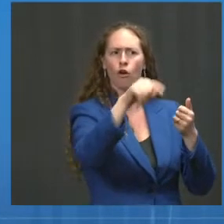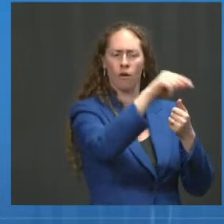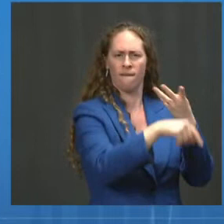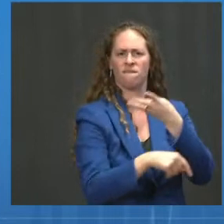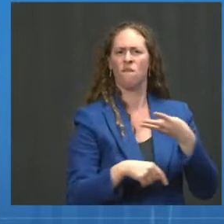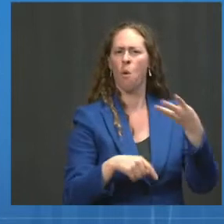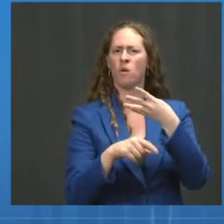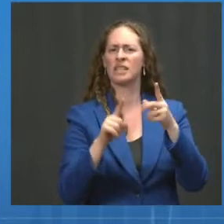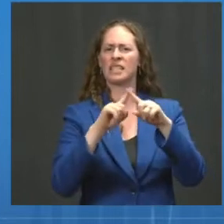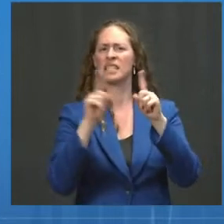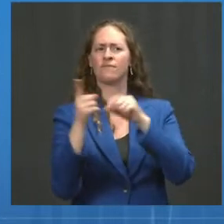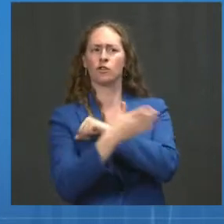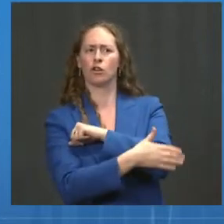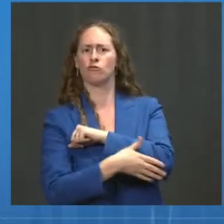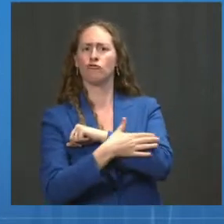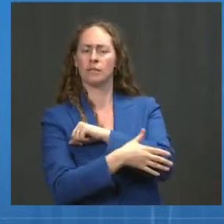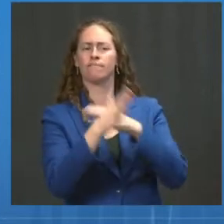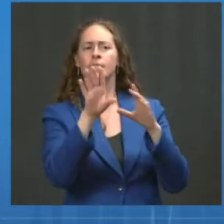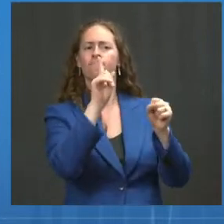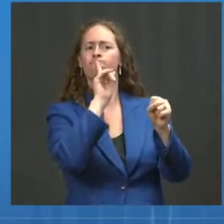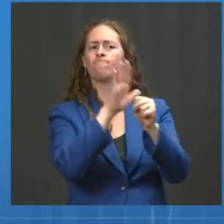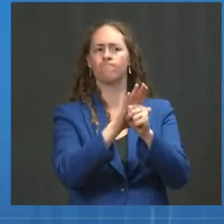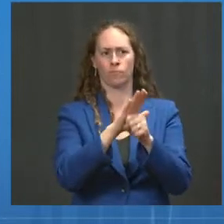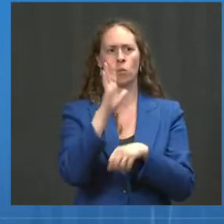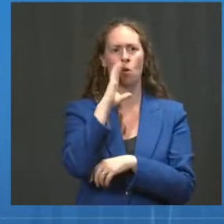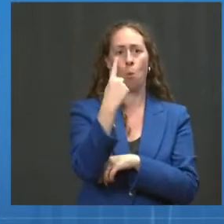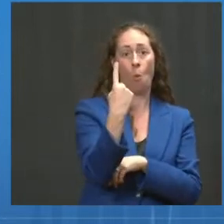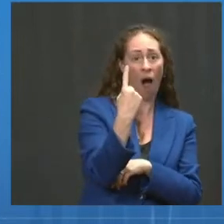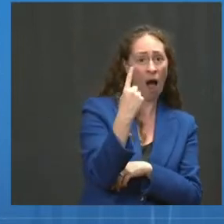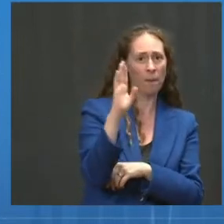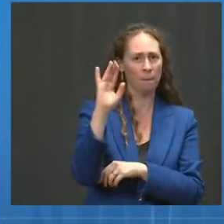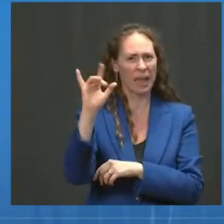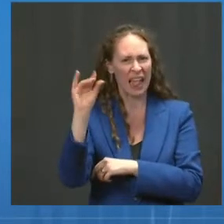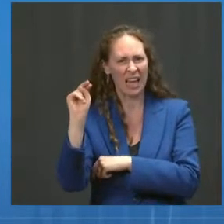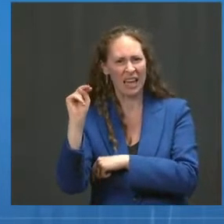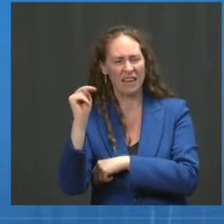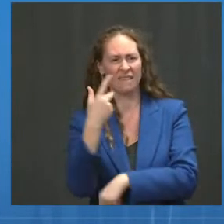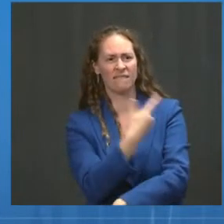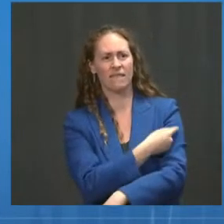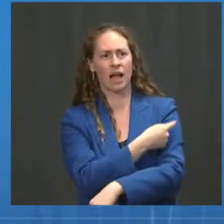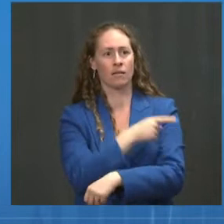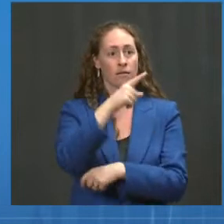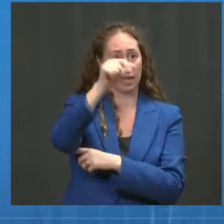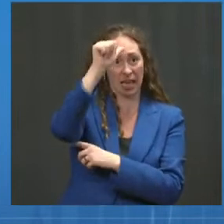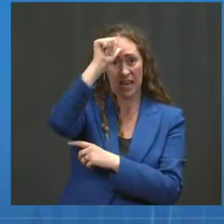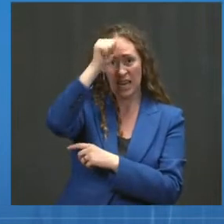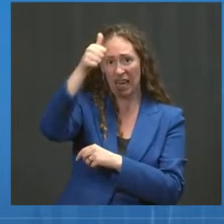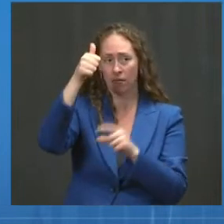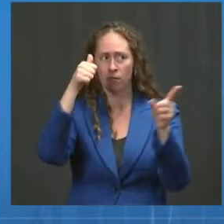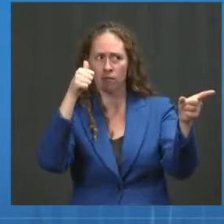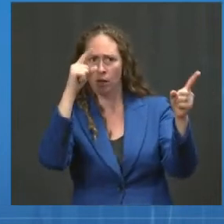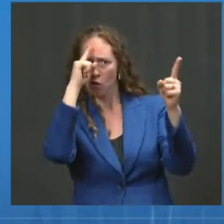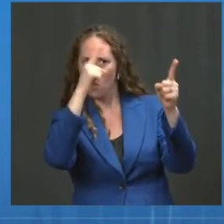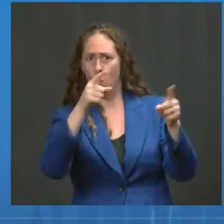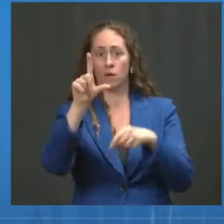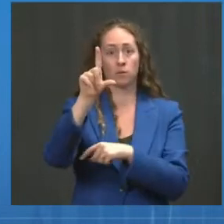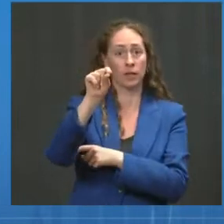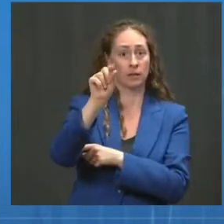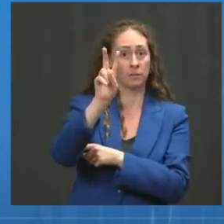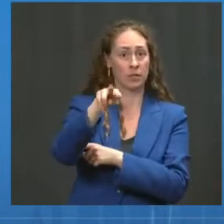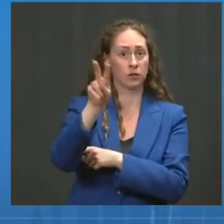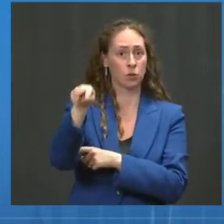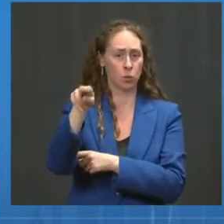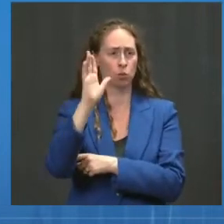in India for the Asia region by the end of 2022, and our work to support vaccine manufacturing